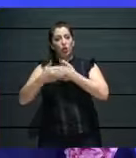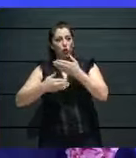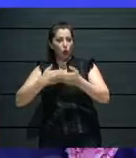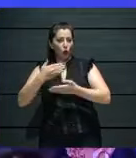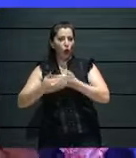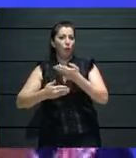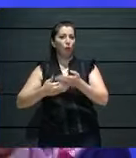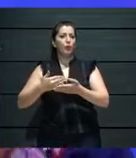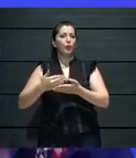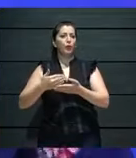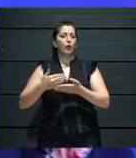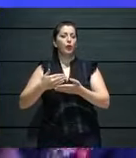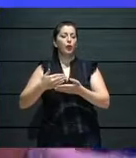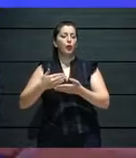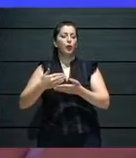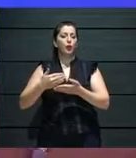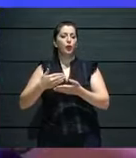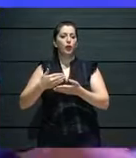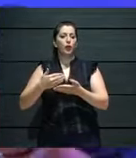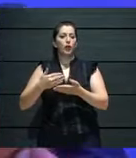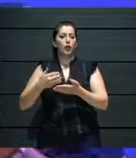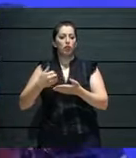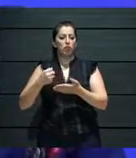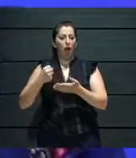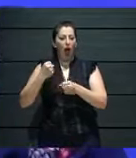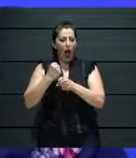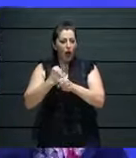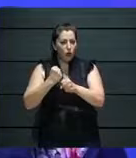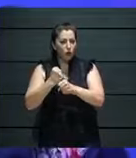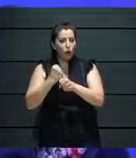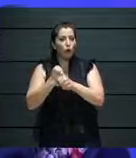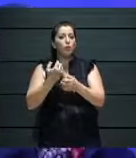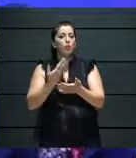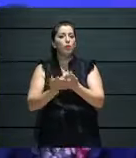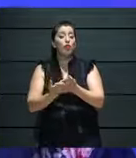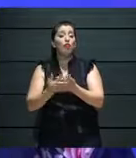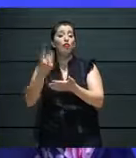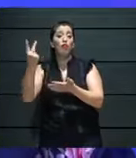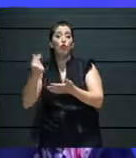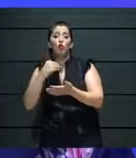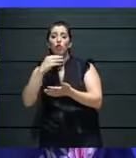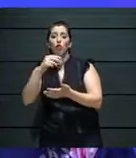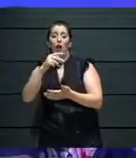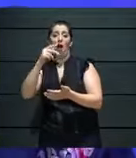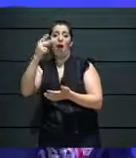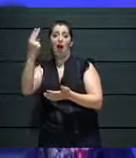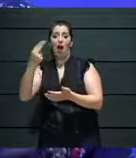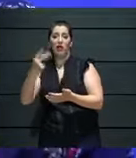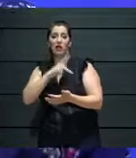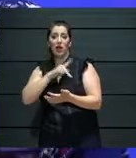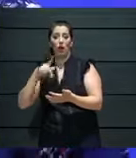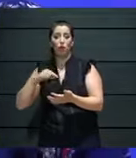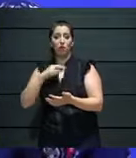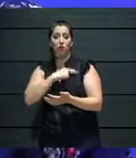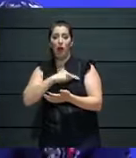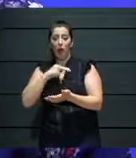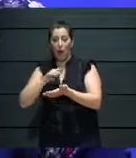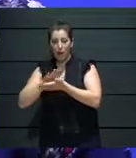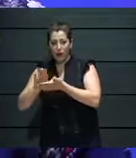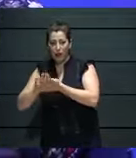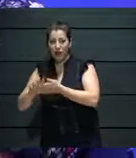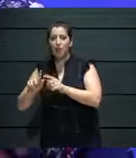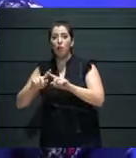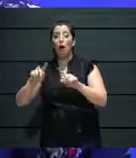encourage private partnerships. We still encourage other financing. It's very important. It's very important for the audience, the participants.